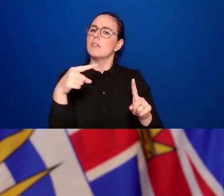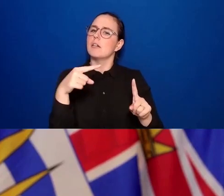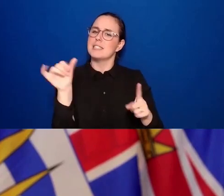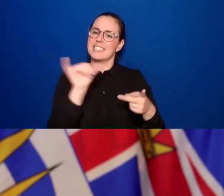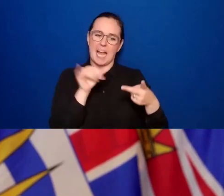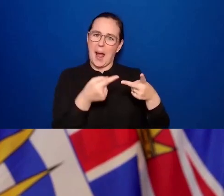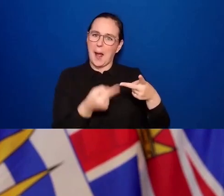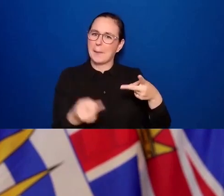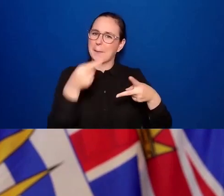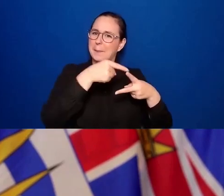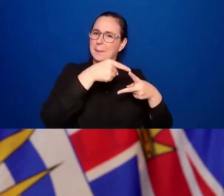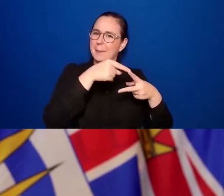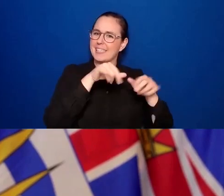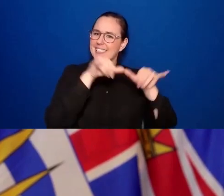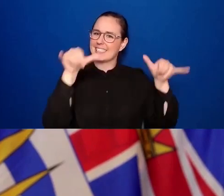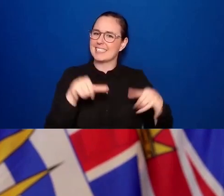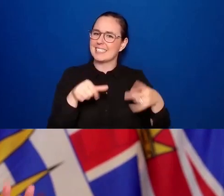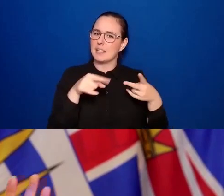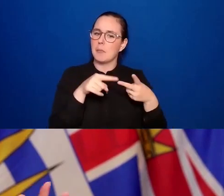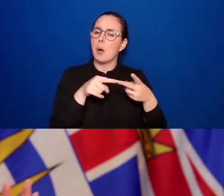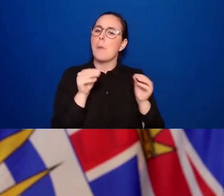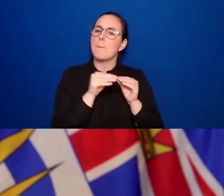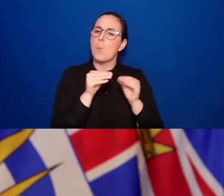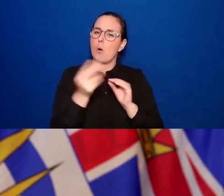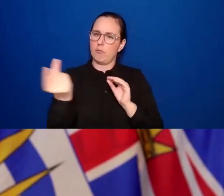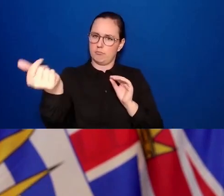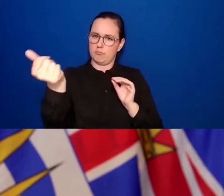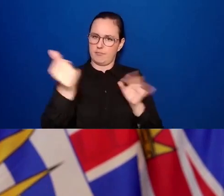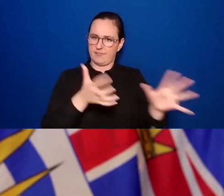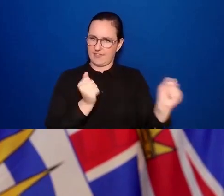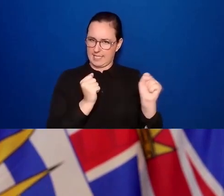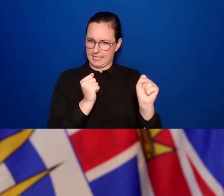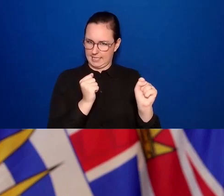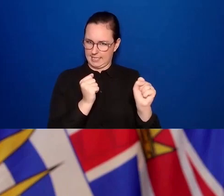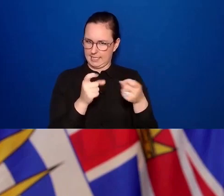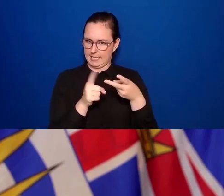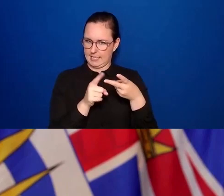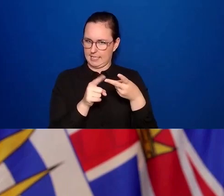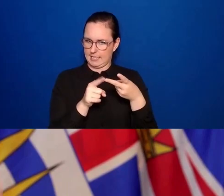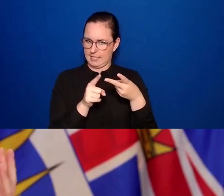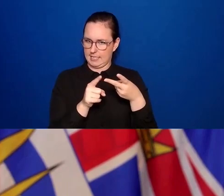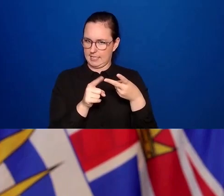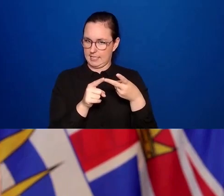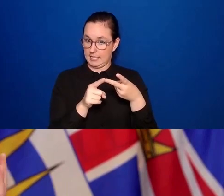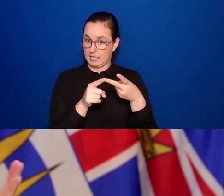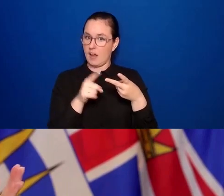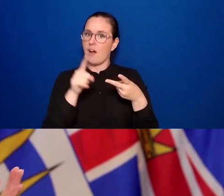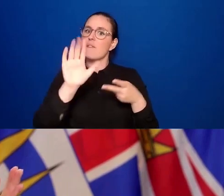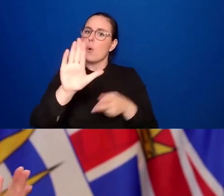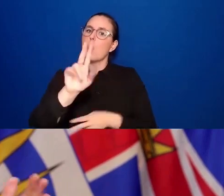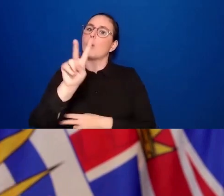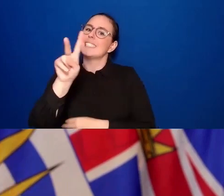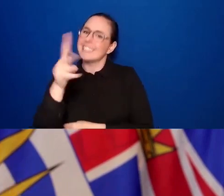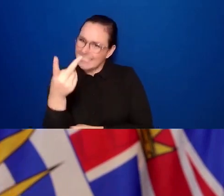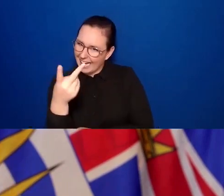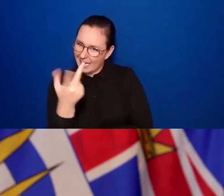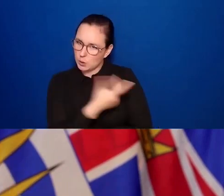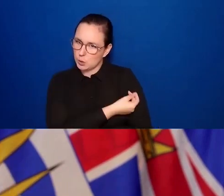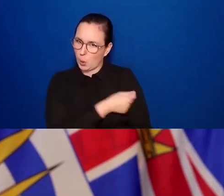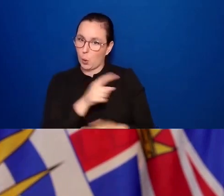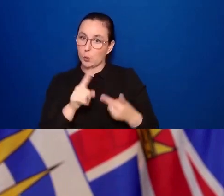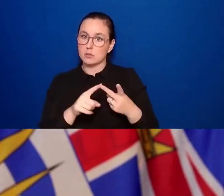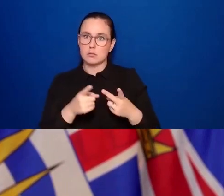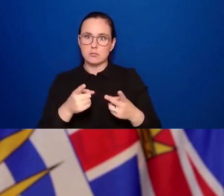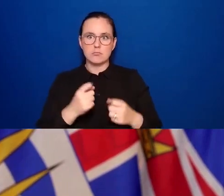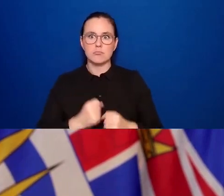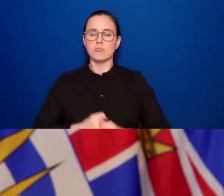get that immune protection much sooner, and it is on average around seven days after dose two. So we were initially thinking about that. But practically